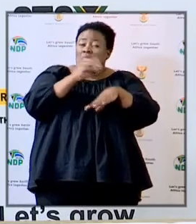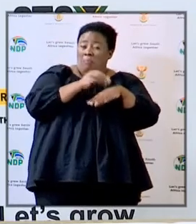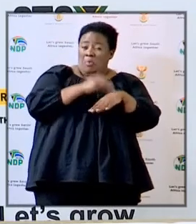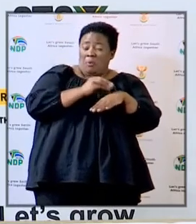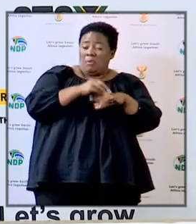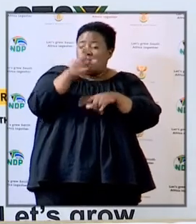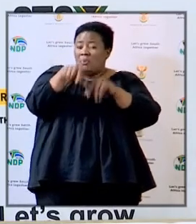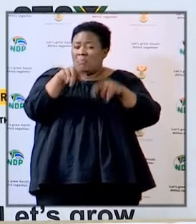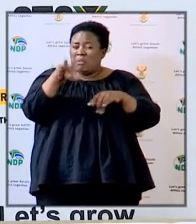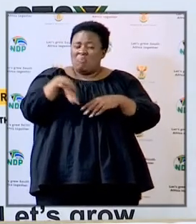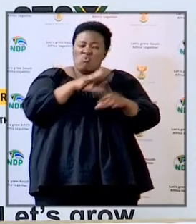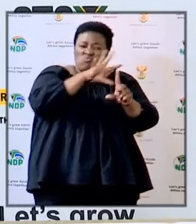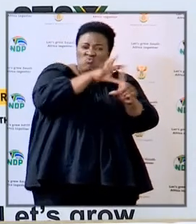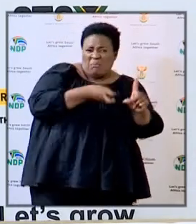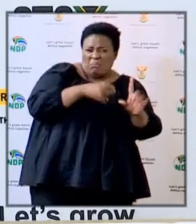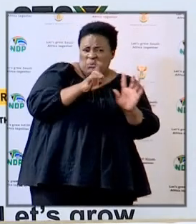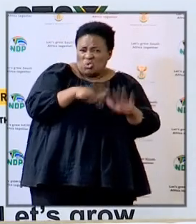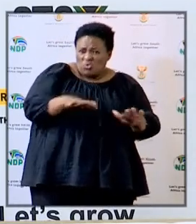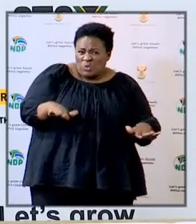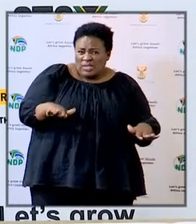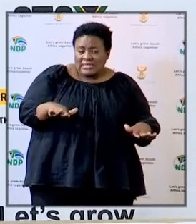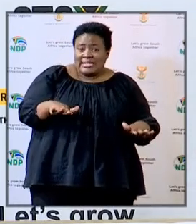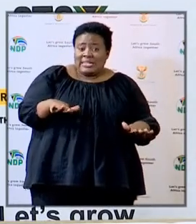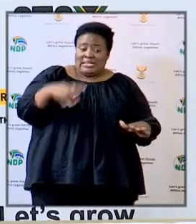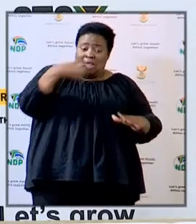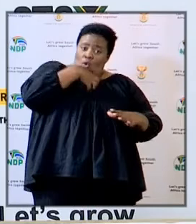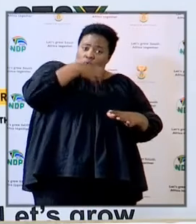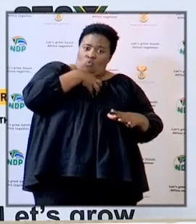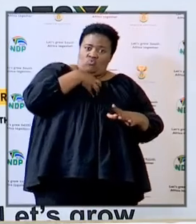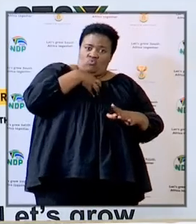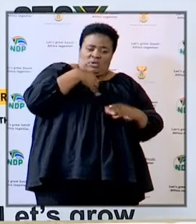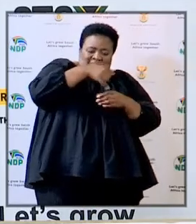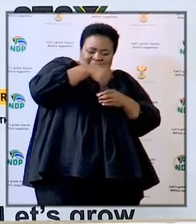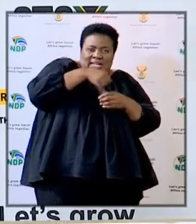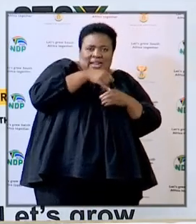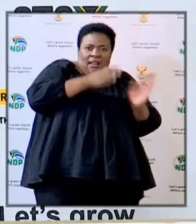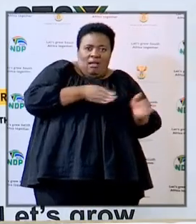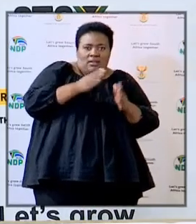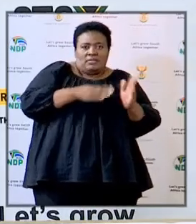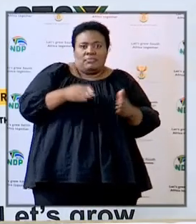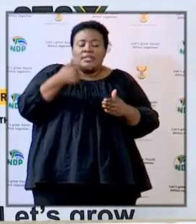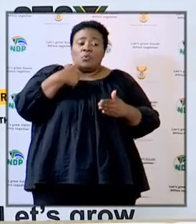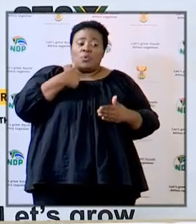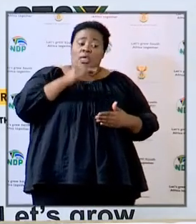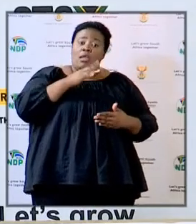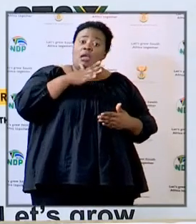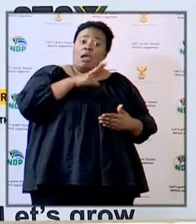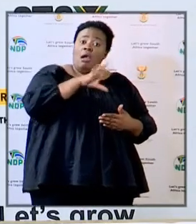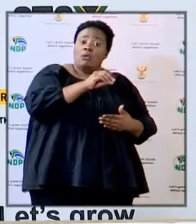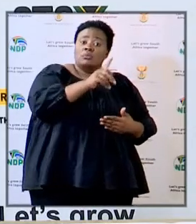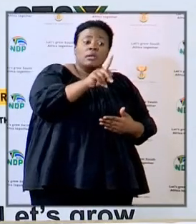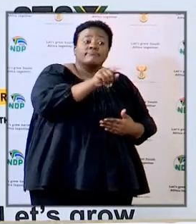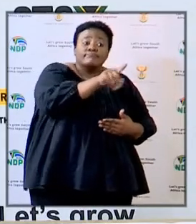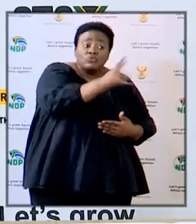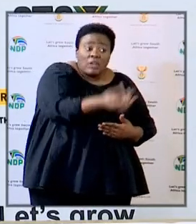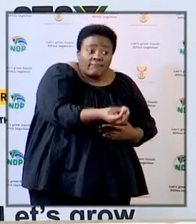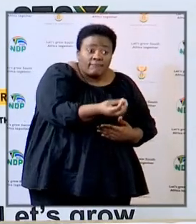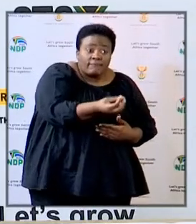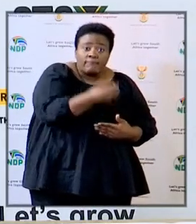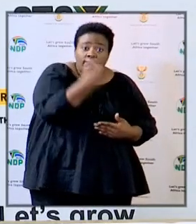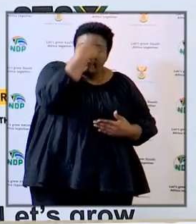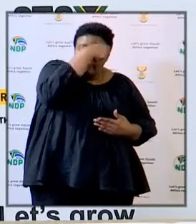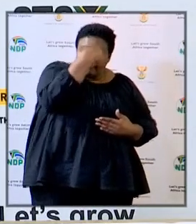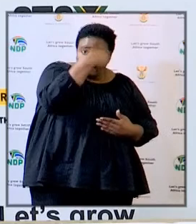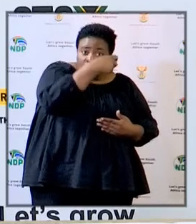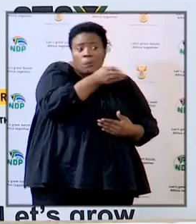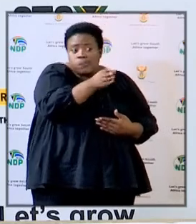and other things they've made their own internal arrangements so our interest as nations do you have screeners will they be at the